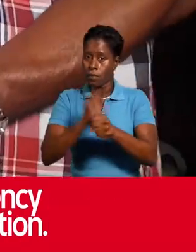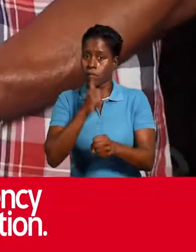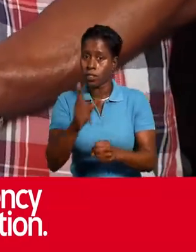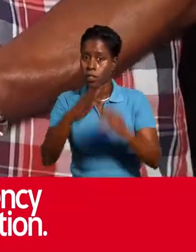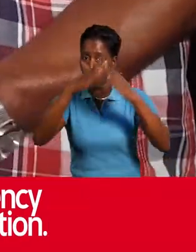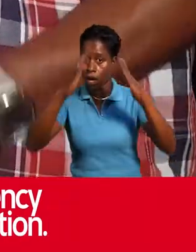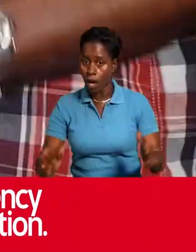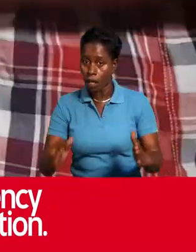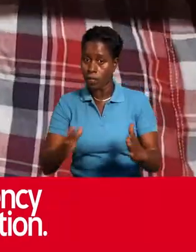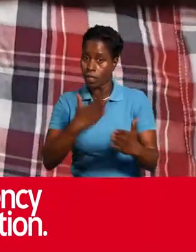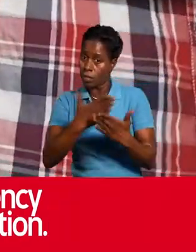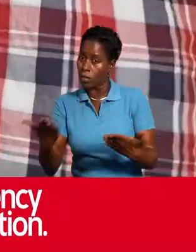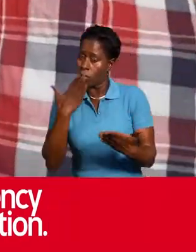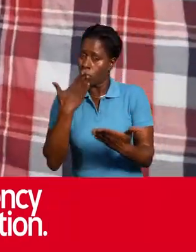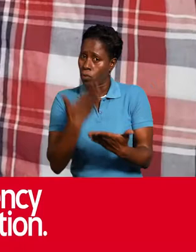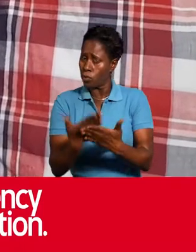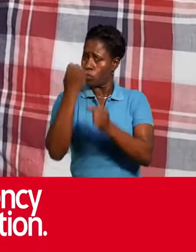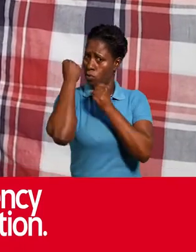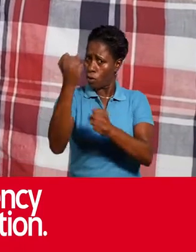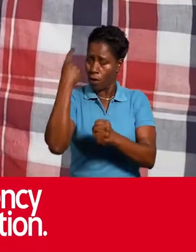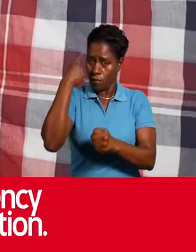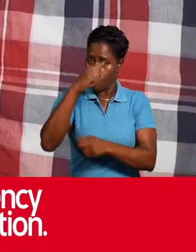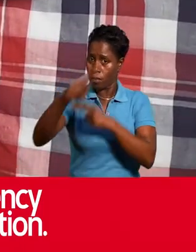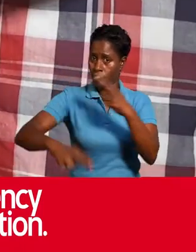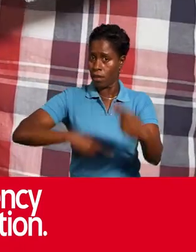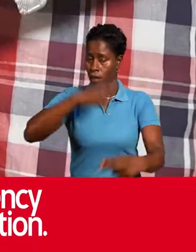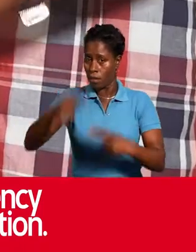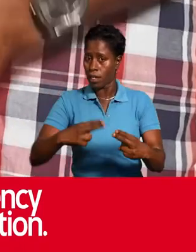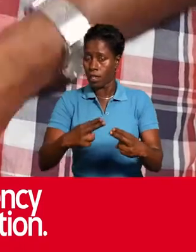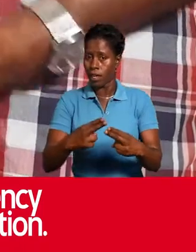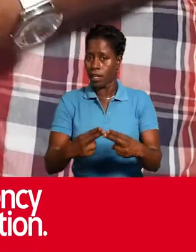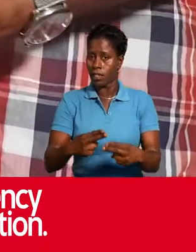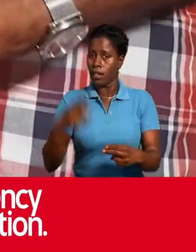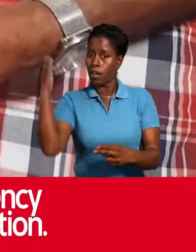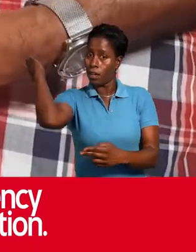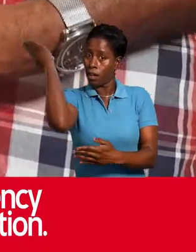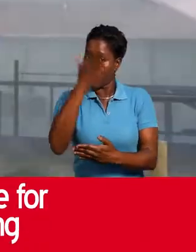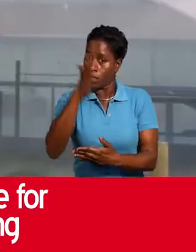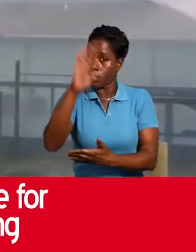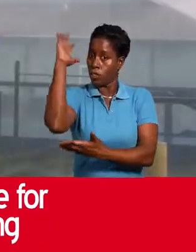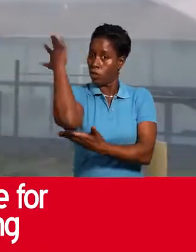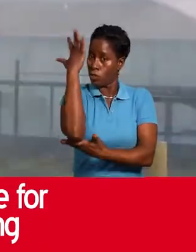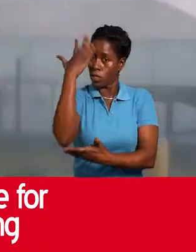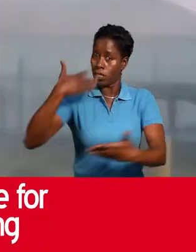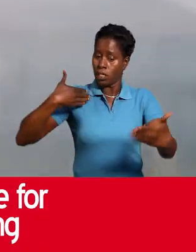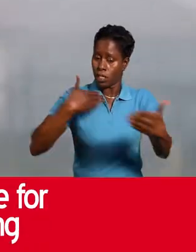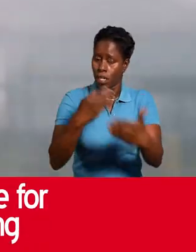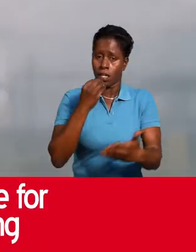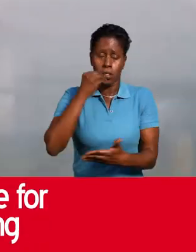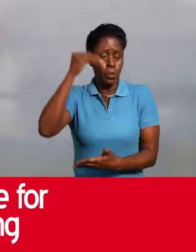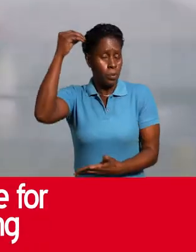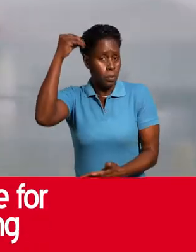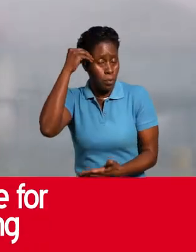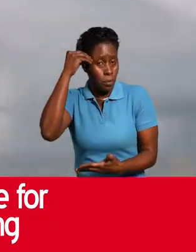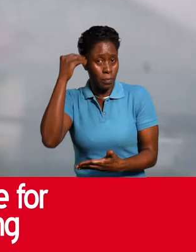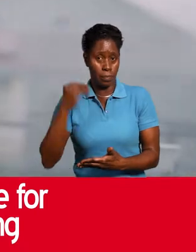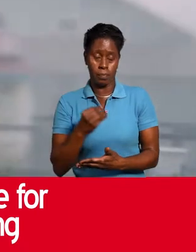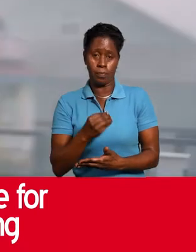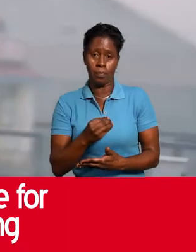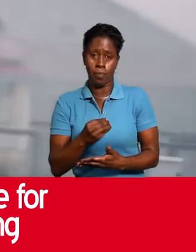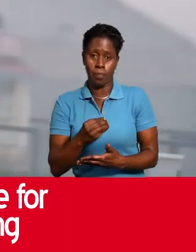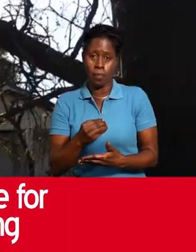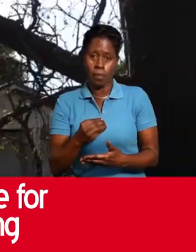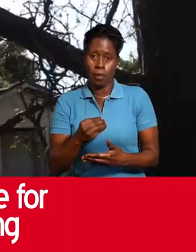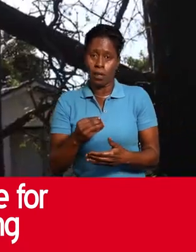coverage are appropriate and up to date and secure important documents in a watertight container. Ensure that your house and property is in good